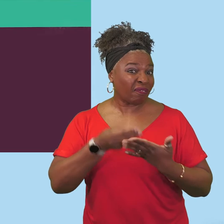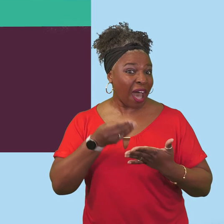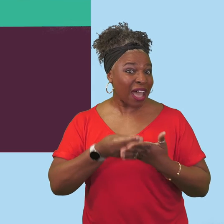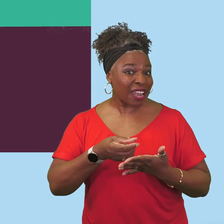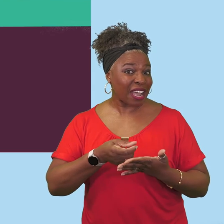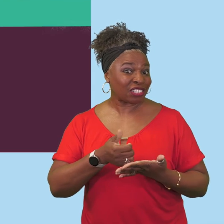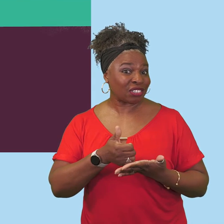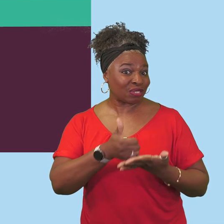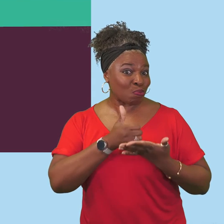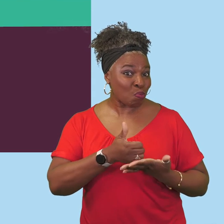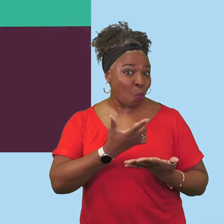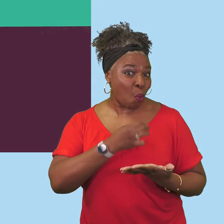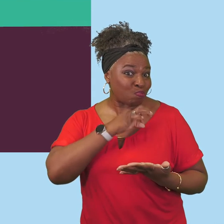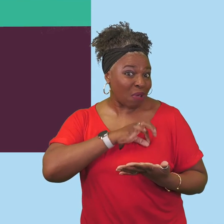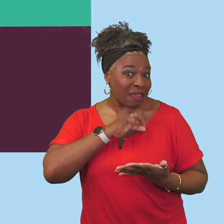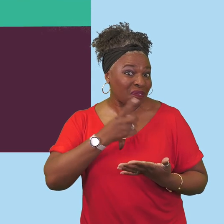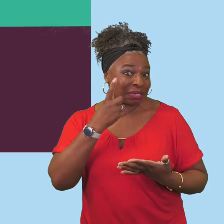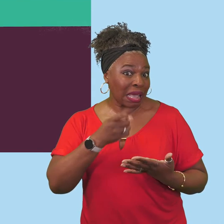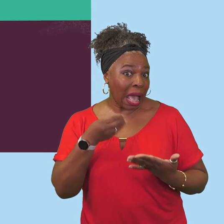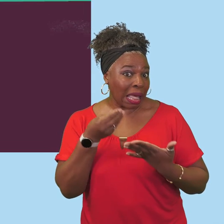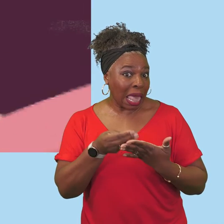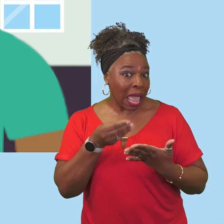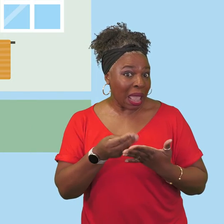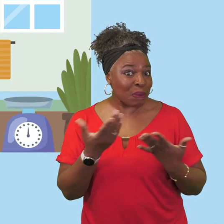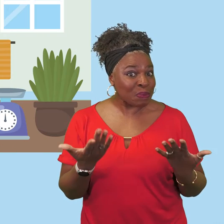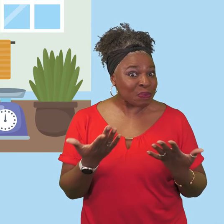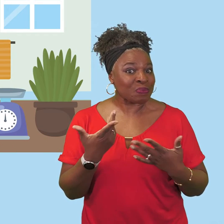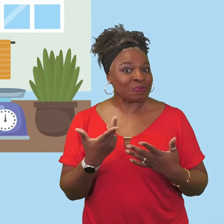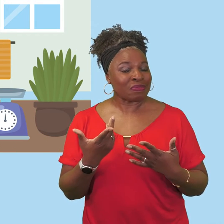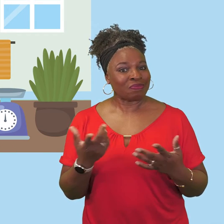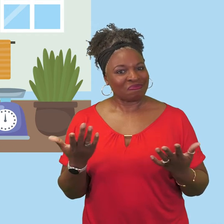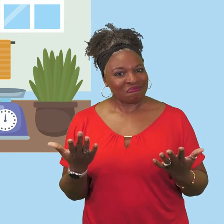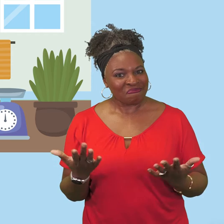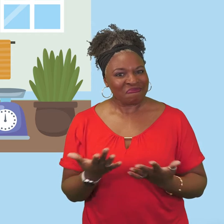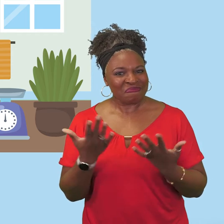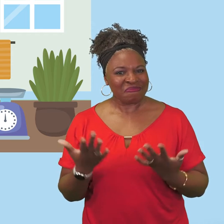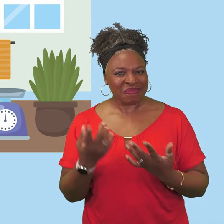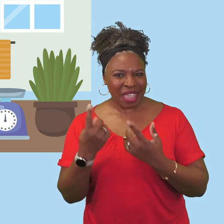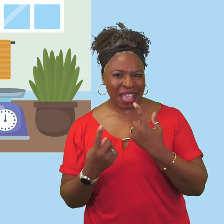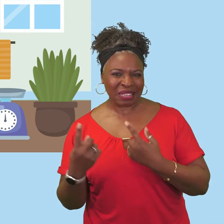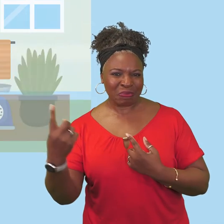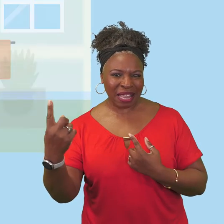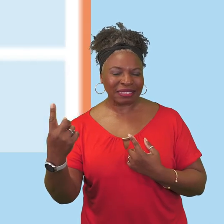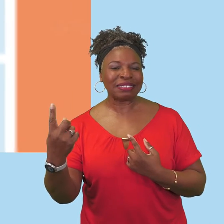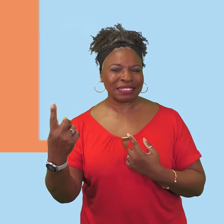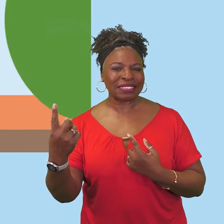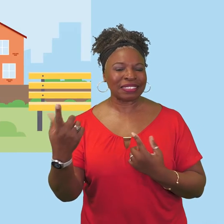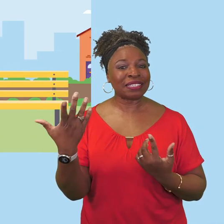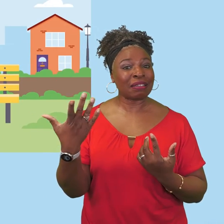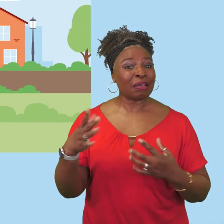support such as benefits you could be entitled to you'll also find information on promoting independence